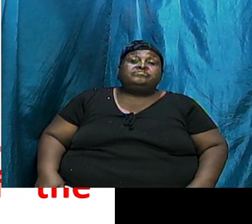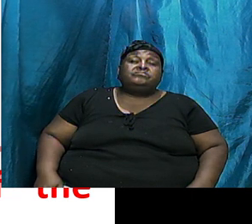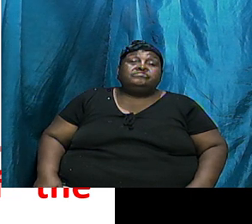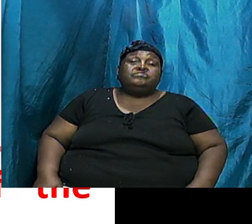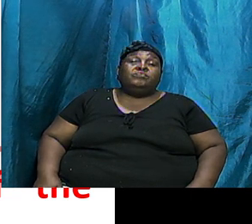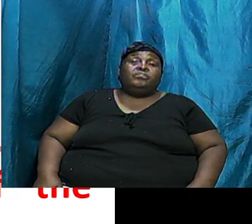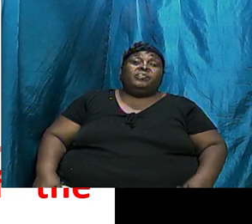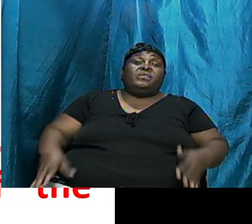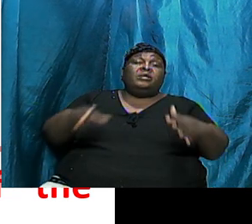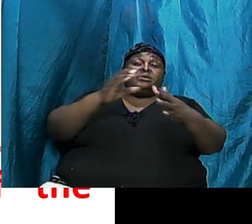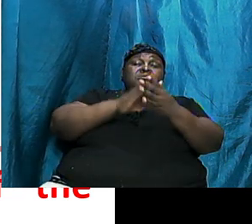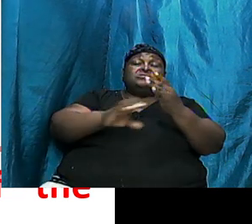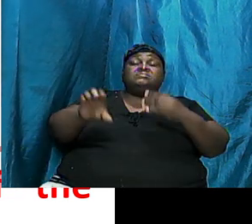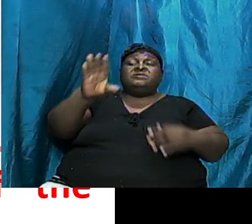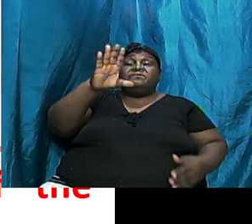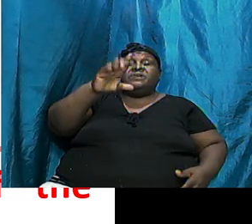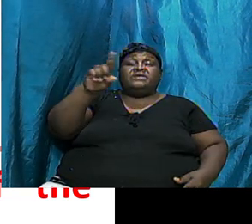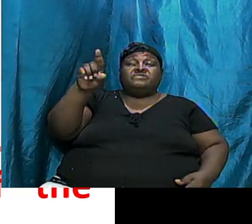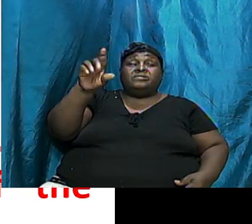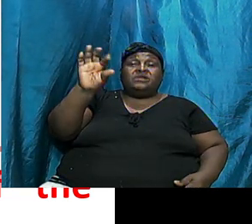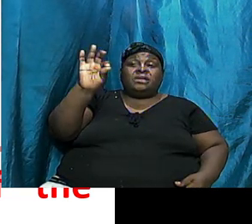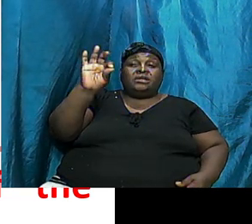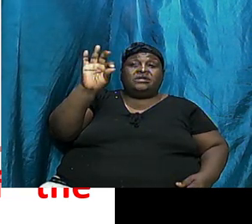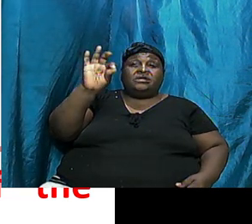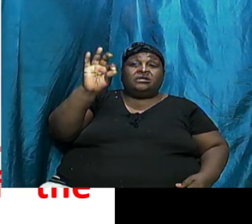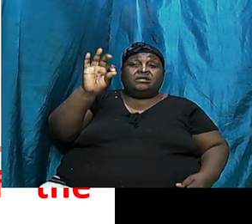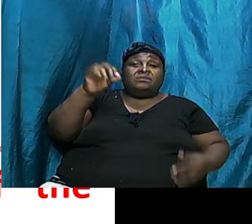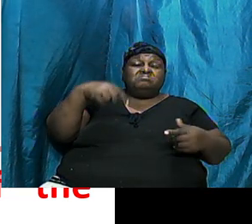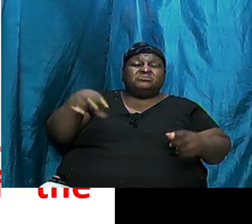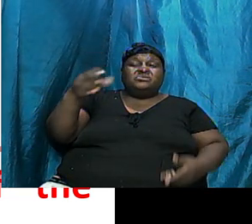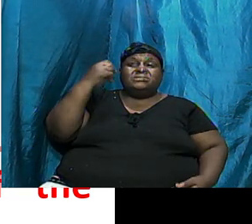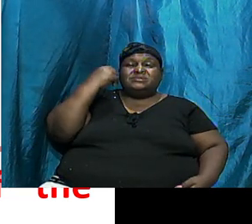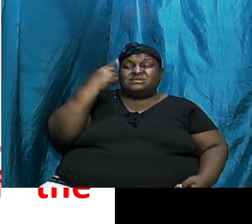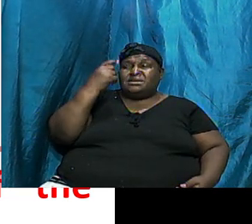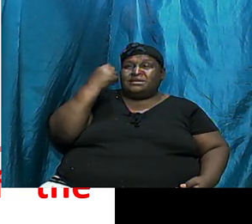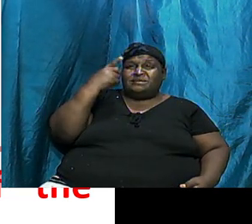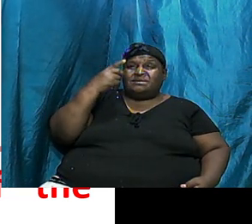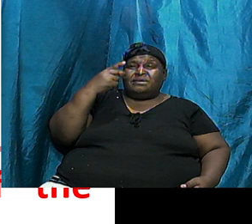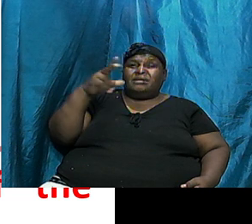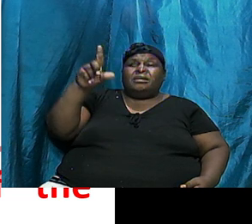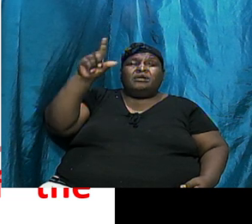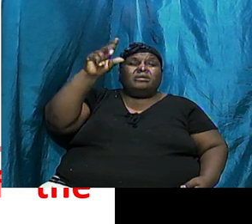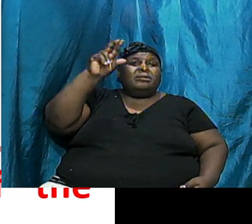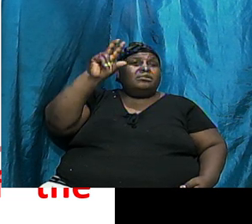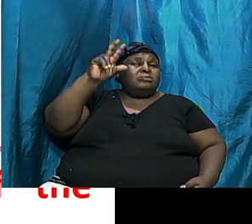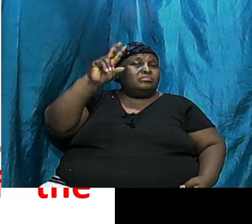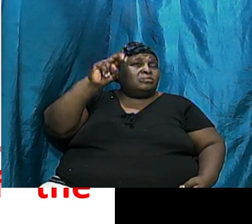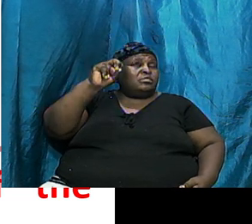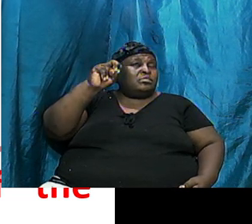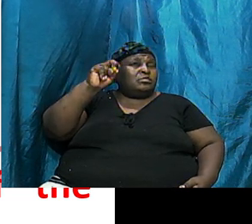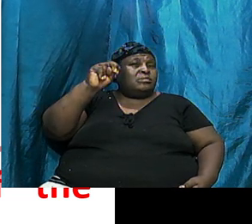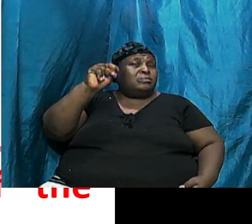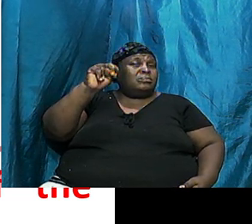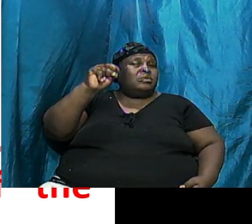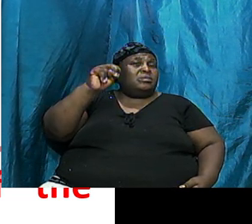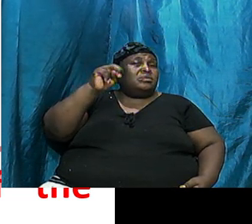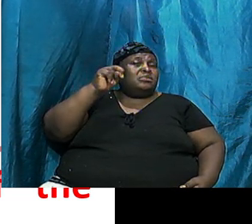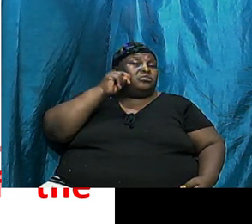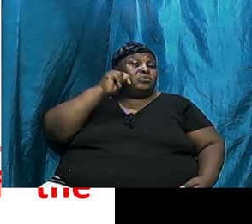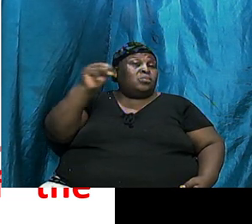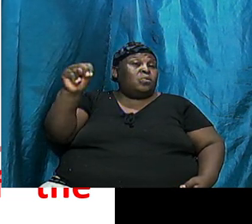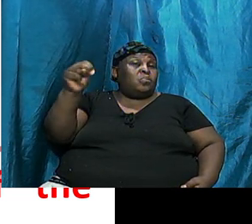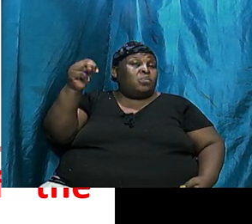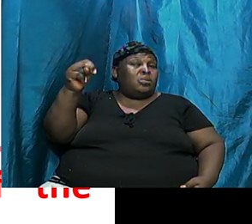chapters 5 to 9, let us understand that Noah was chosen for